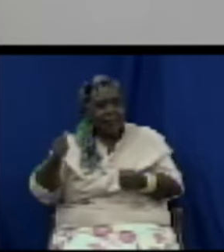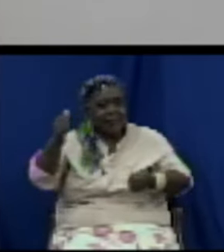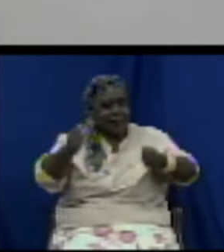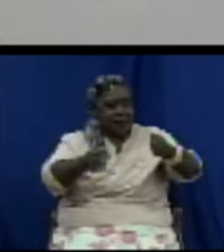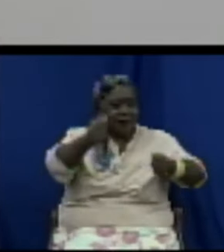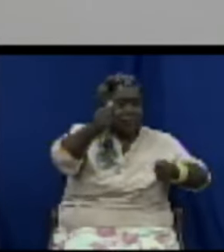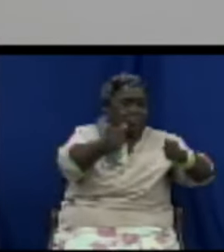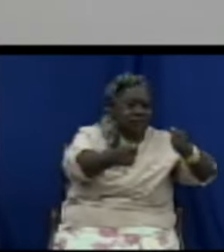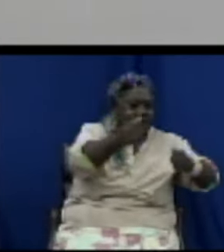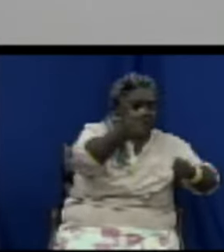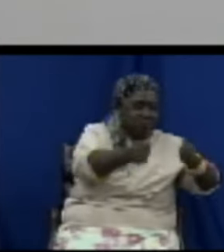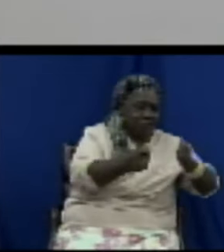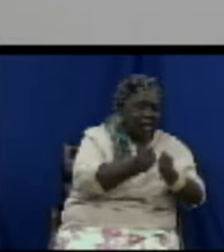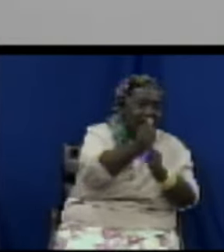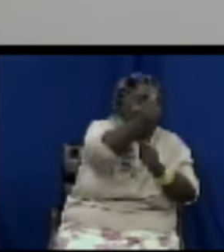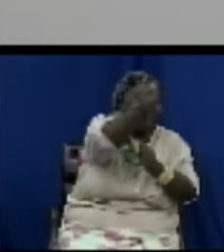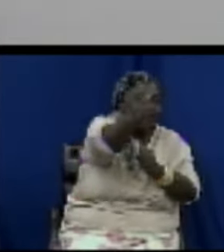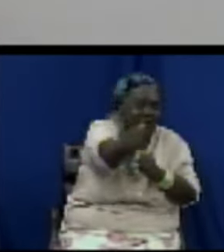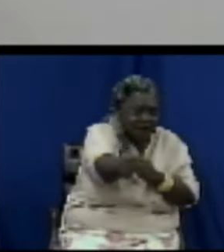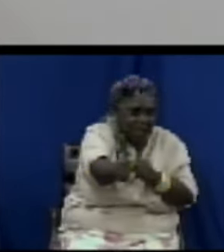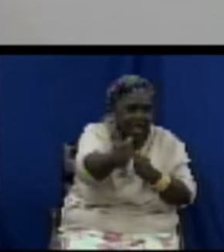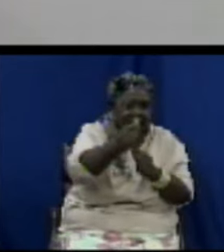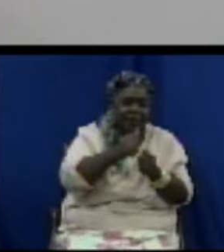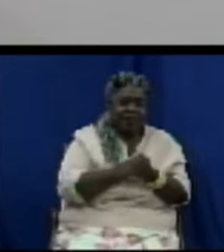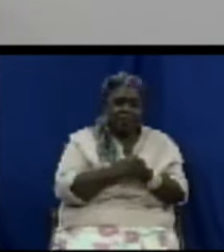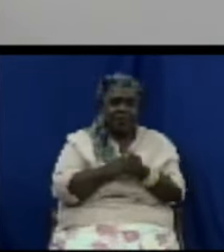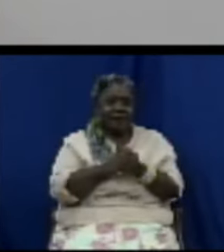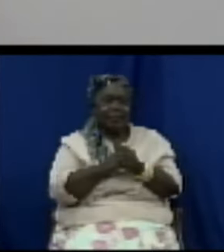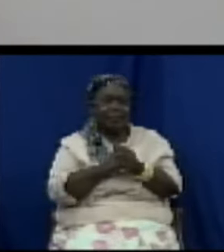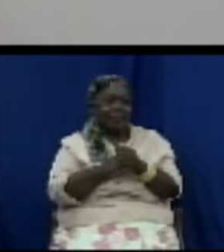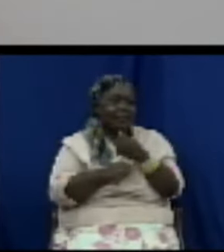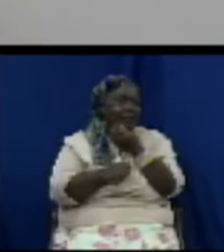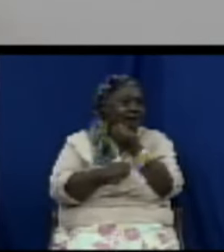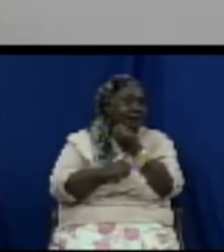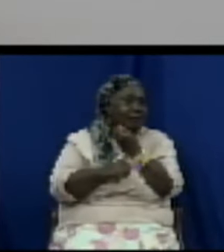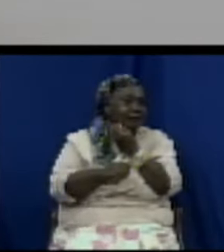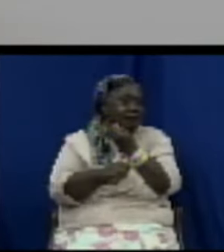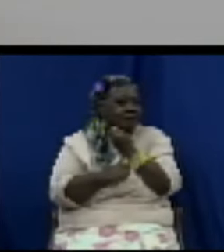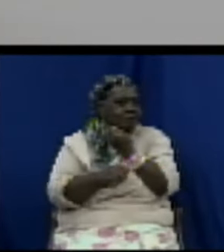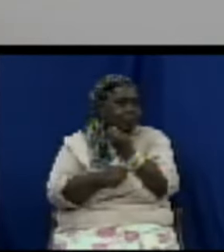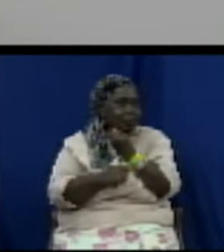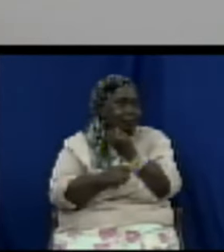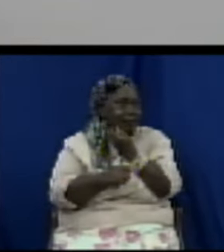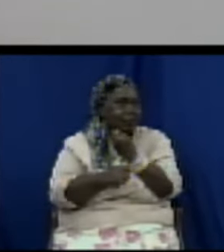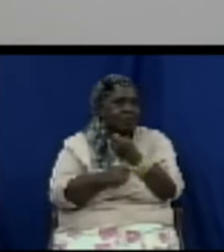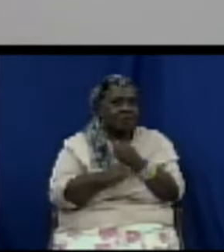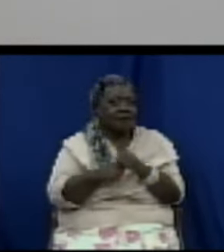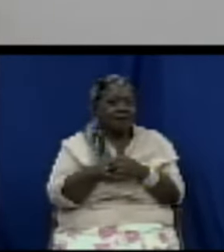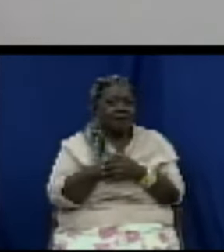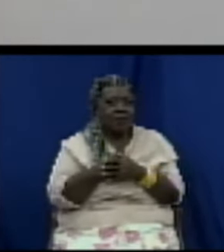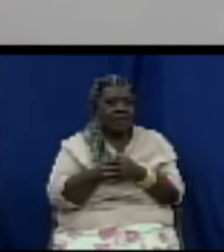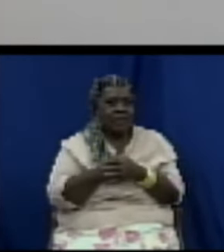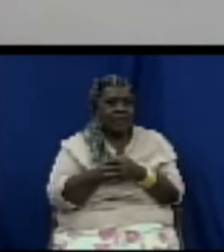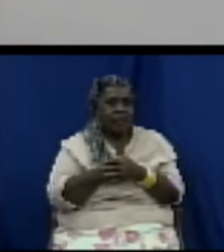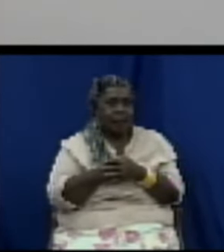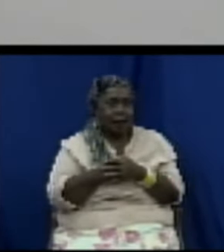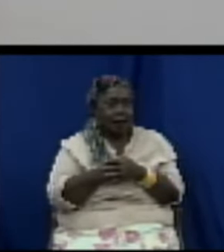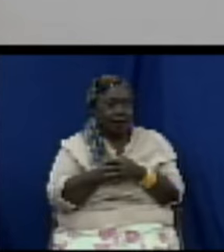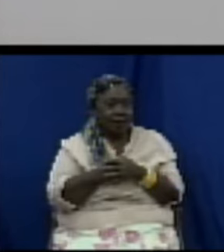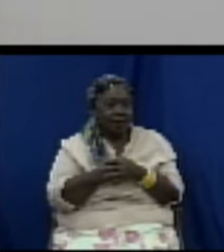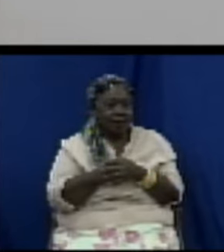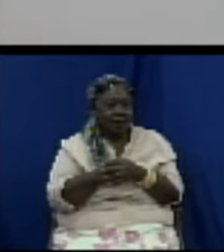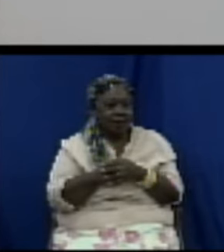forth have to pay a little bit more because of the transportation cost for items moving from town to St. Paul's